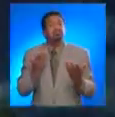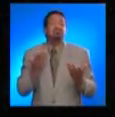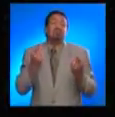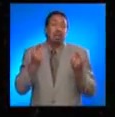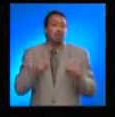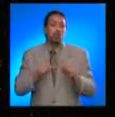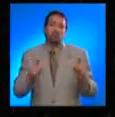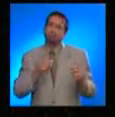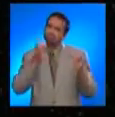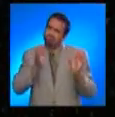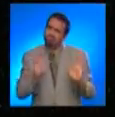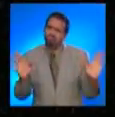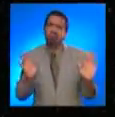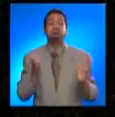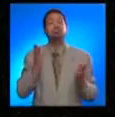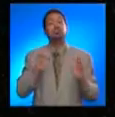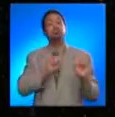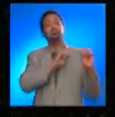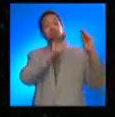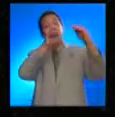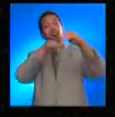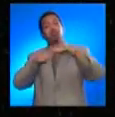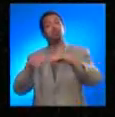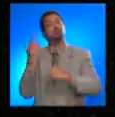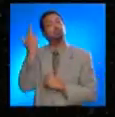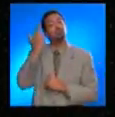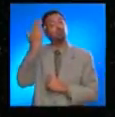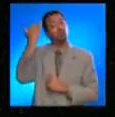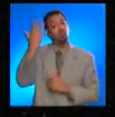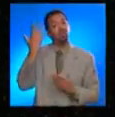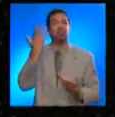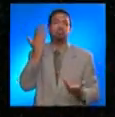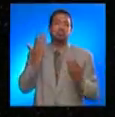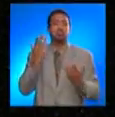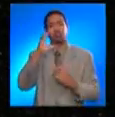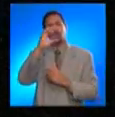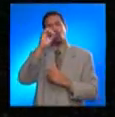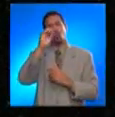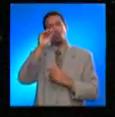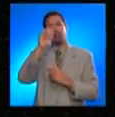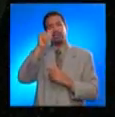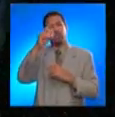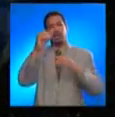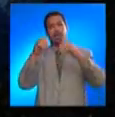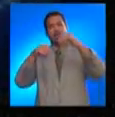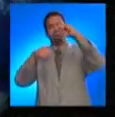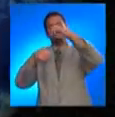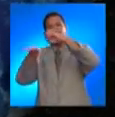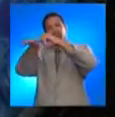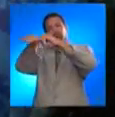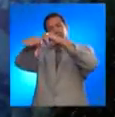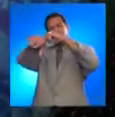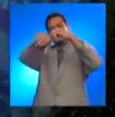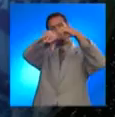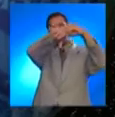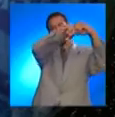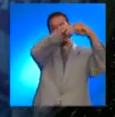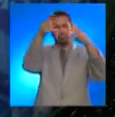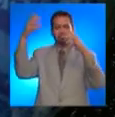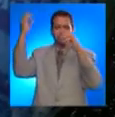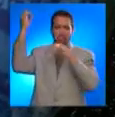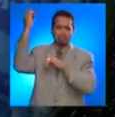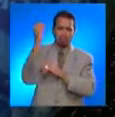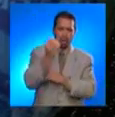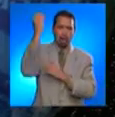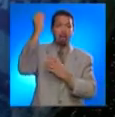is the possibility of a tsunami being generated by the impact of an asteroid or other large object from space on the surface of the